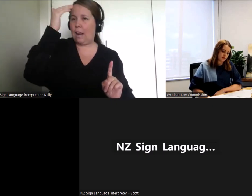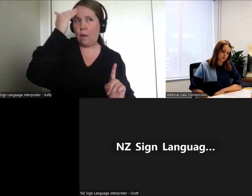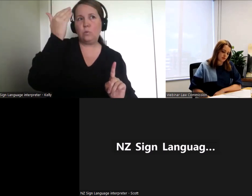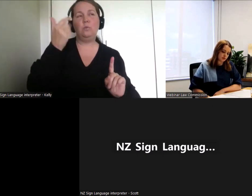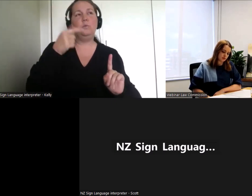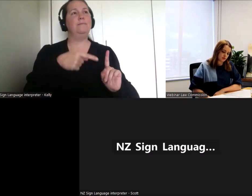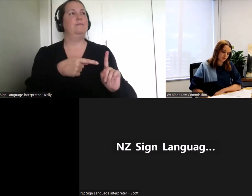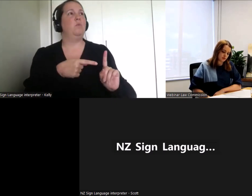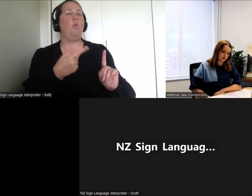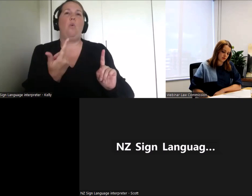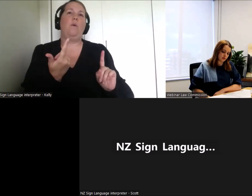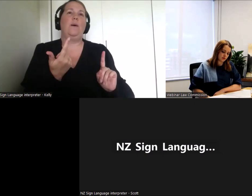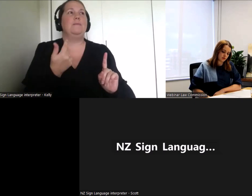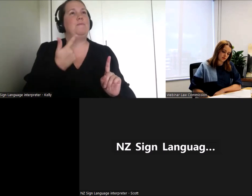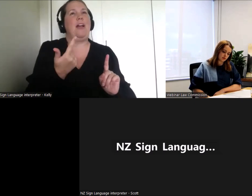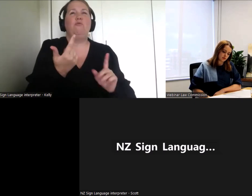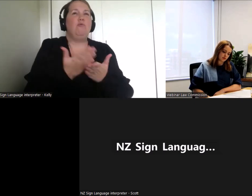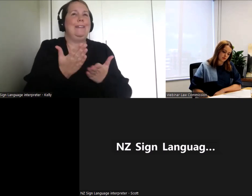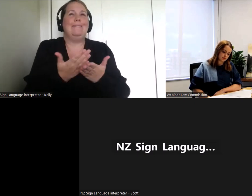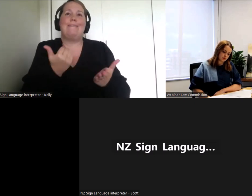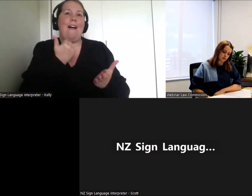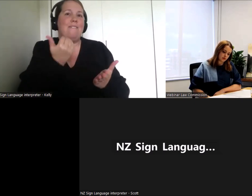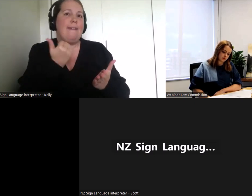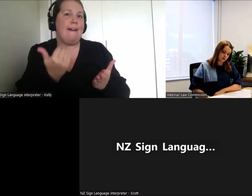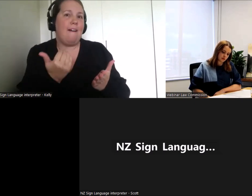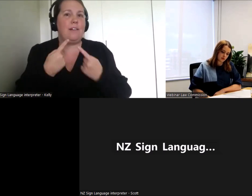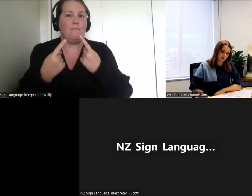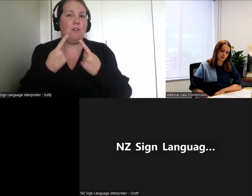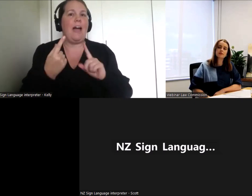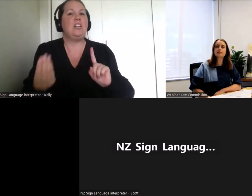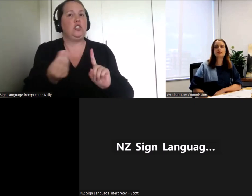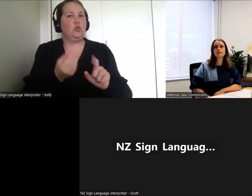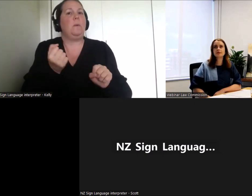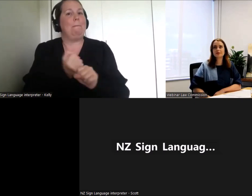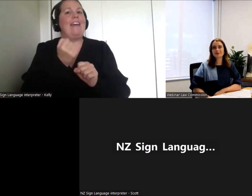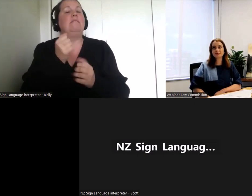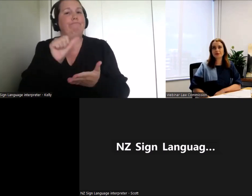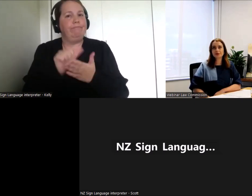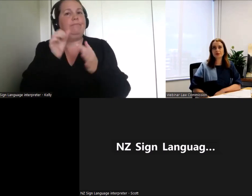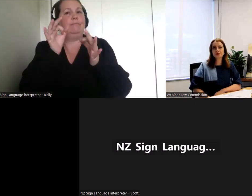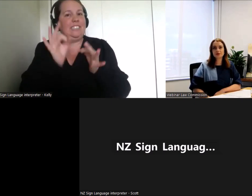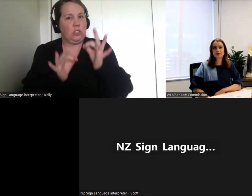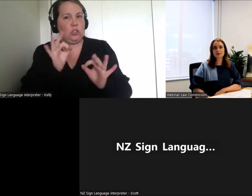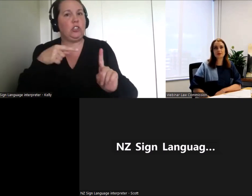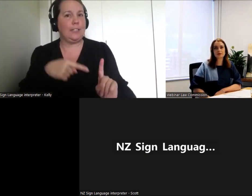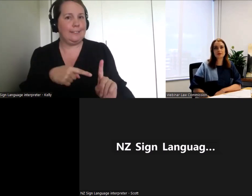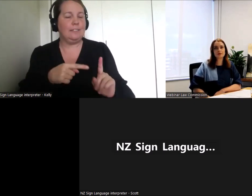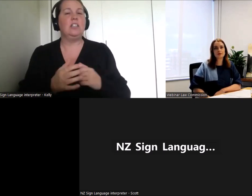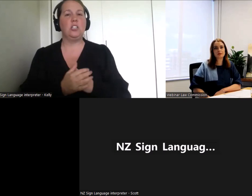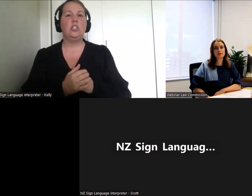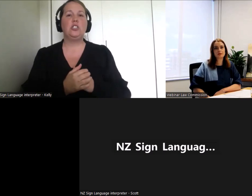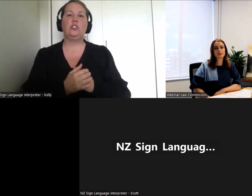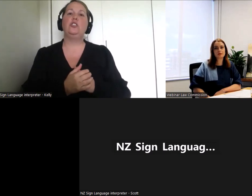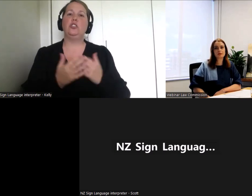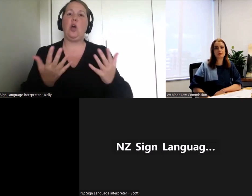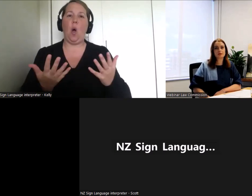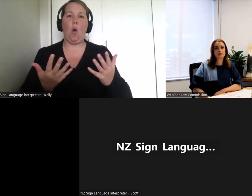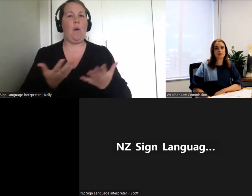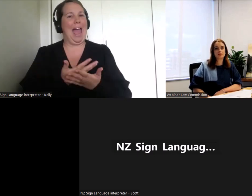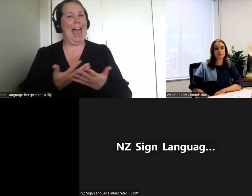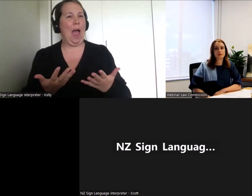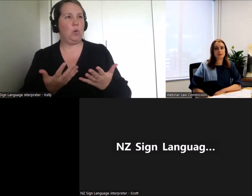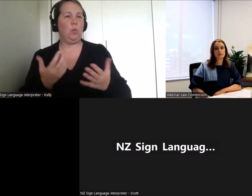for the purpose of the question that the concept of capacity is retained in the law in something like its current